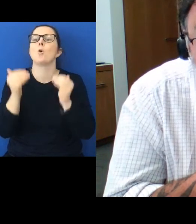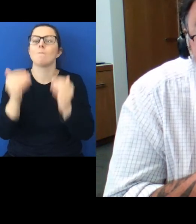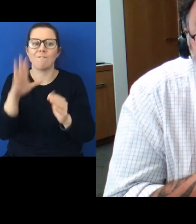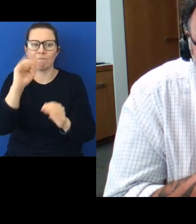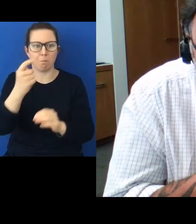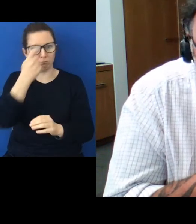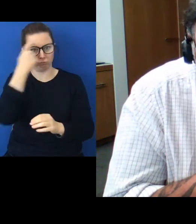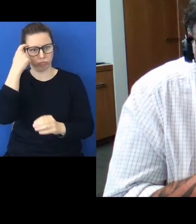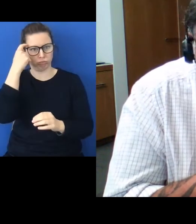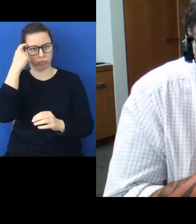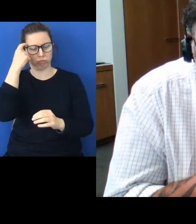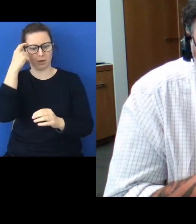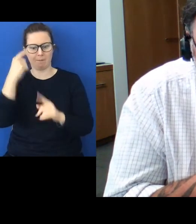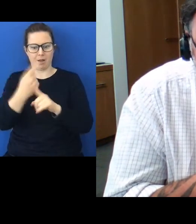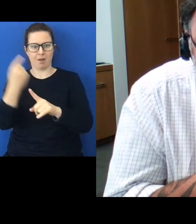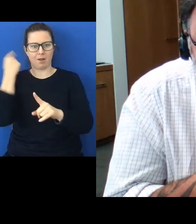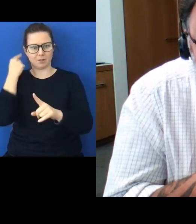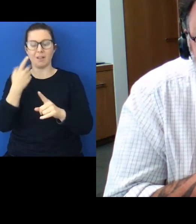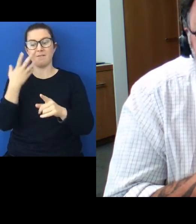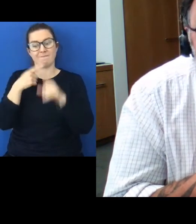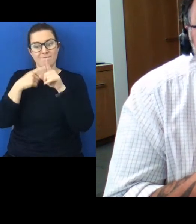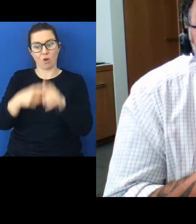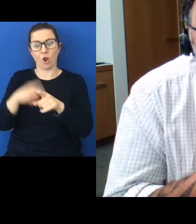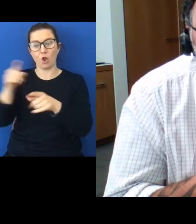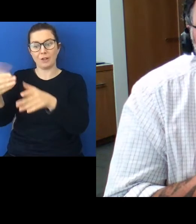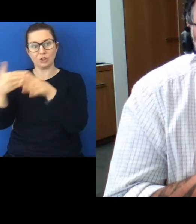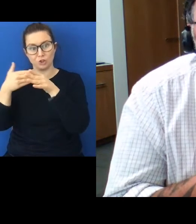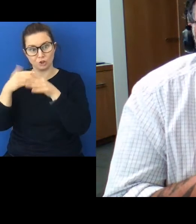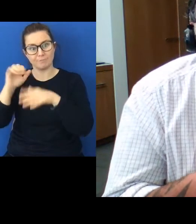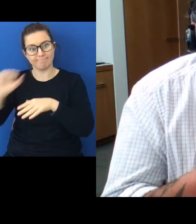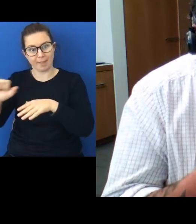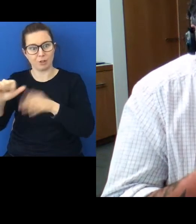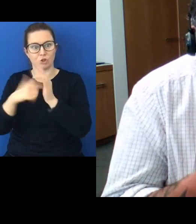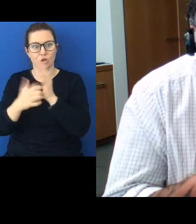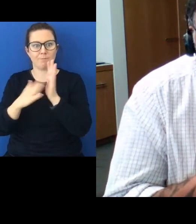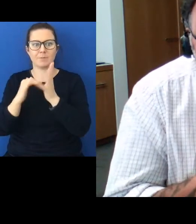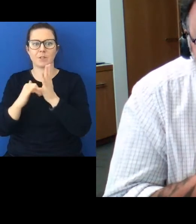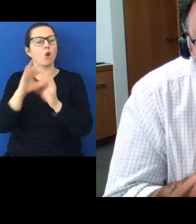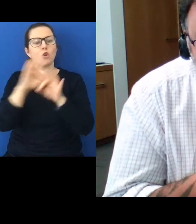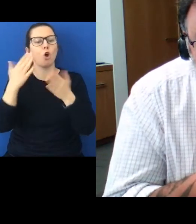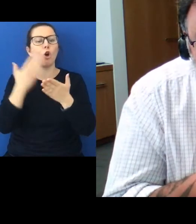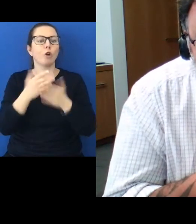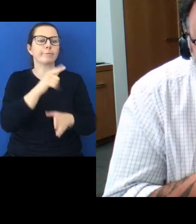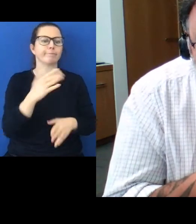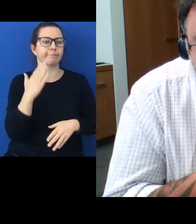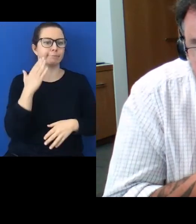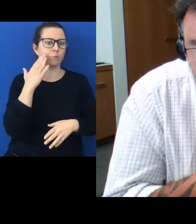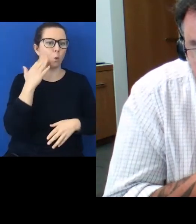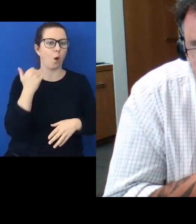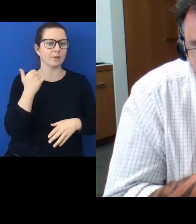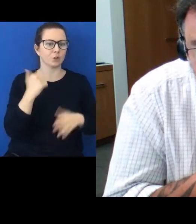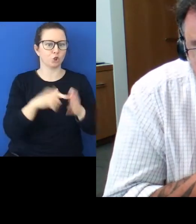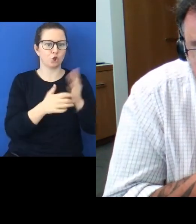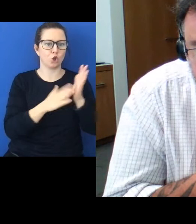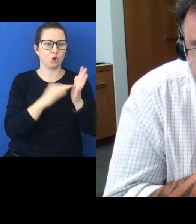on indigenous terms, not on the assimilative white terms of the last hundred